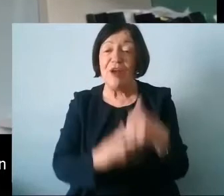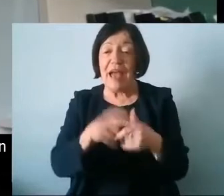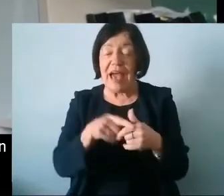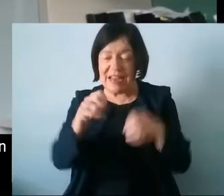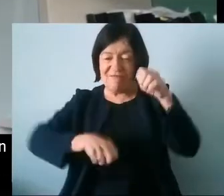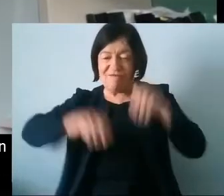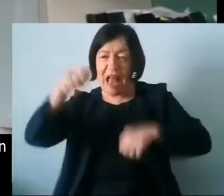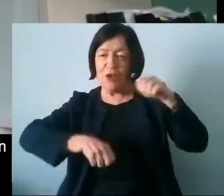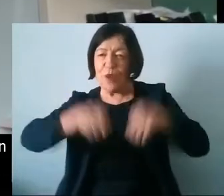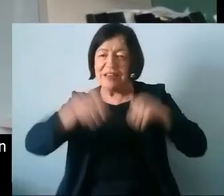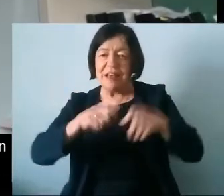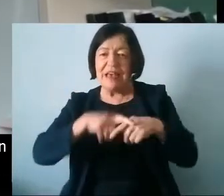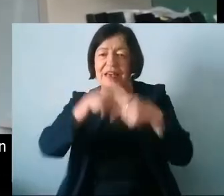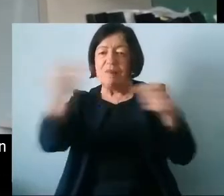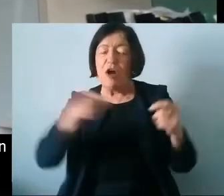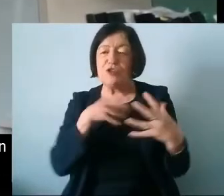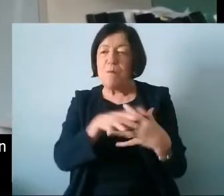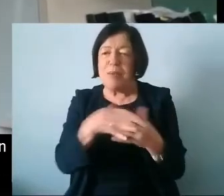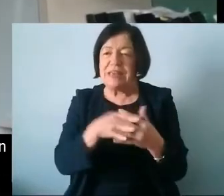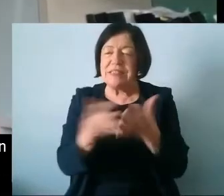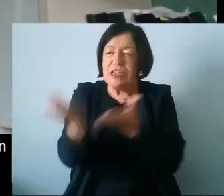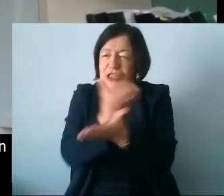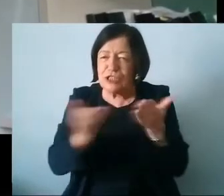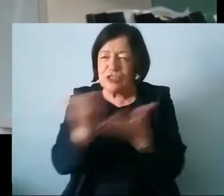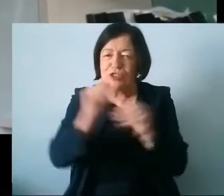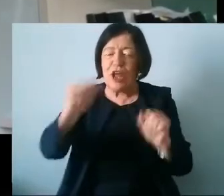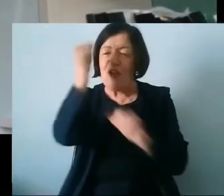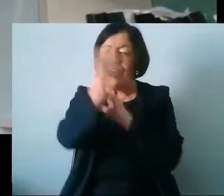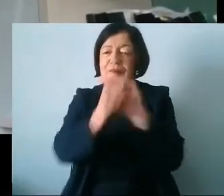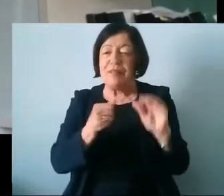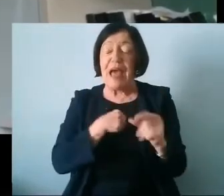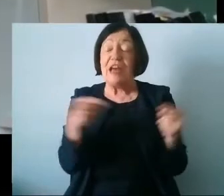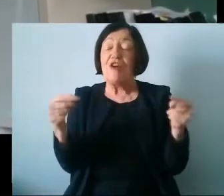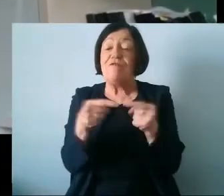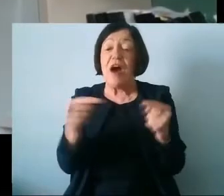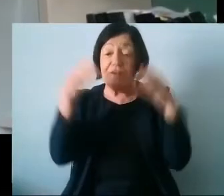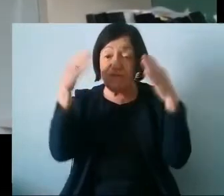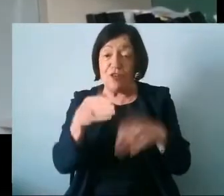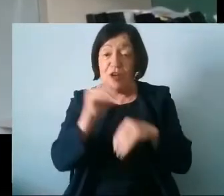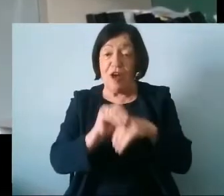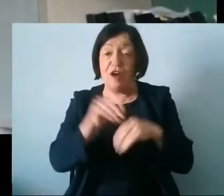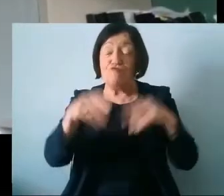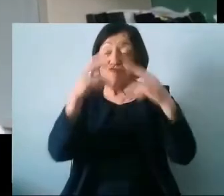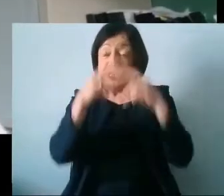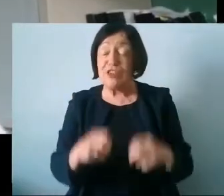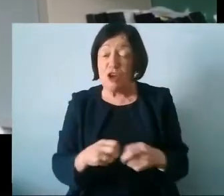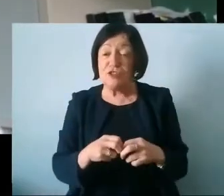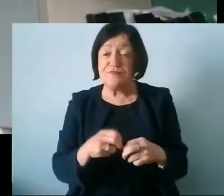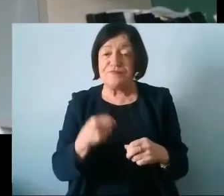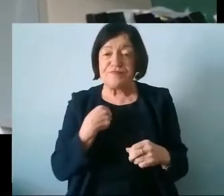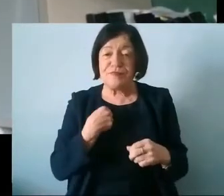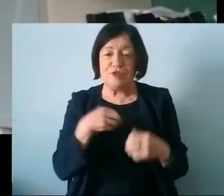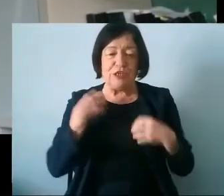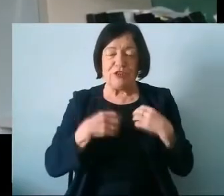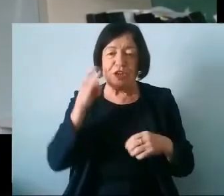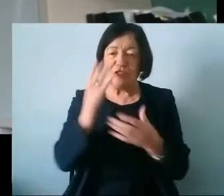it and get them all to mix and discuss their experiences. Our final focus would be on research and I was very interested to hear